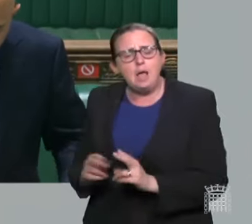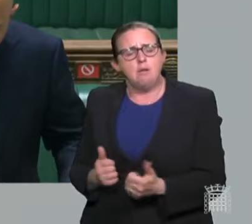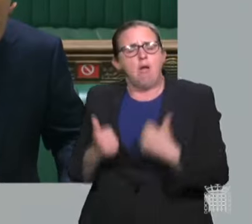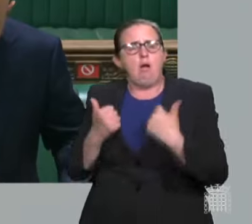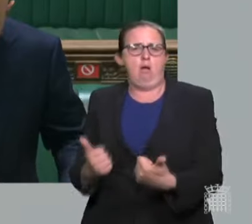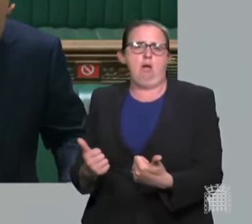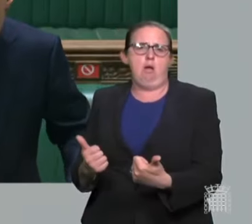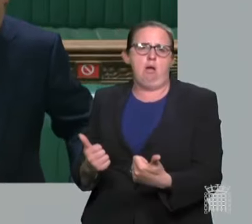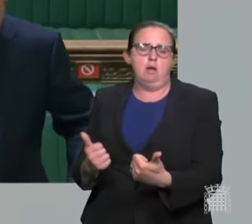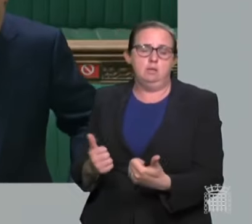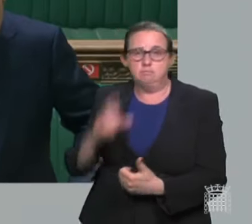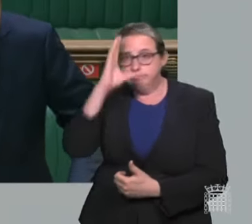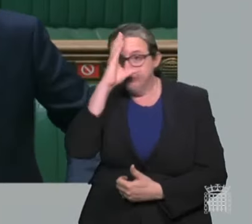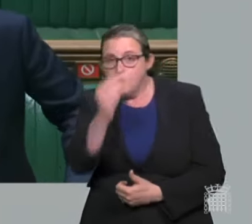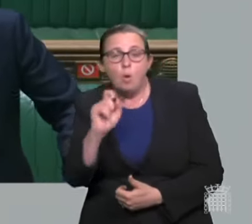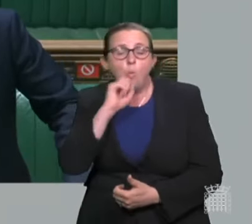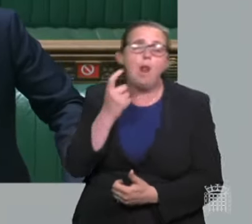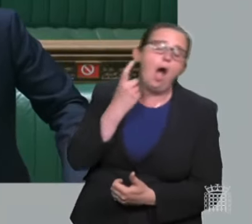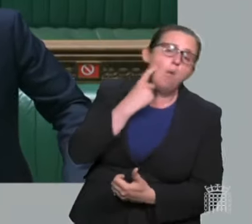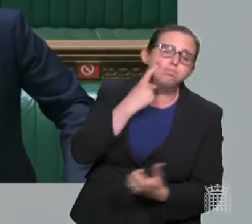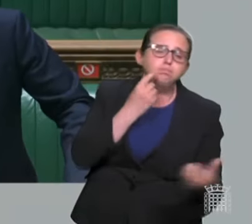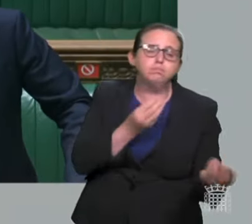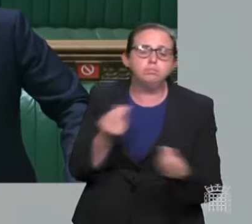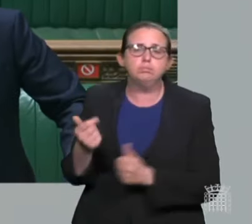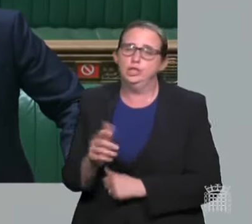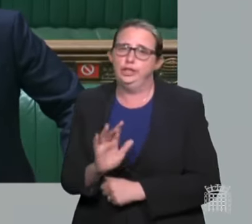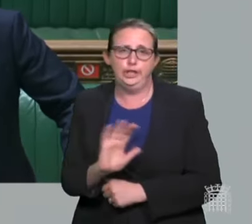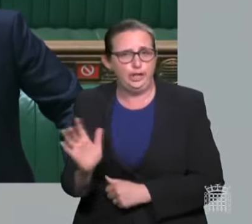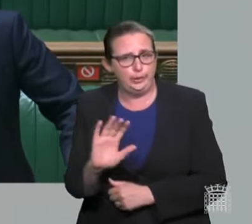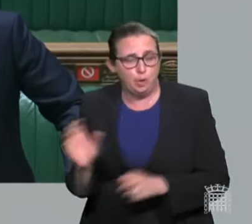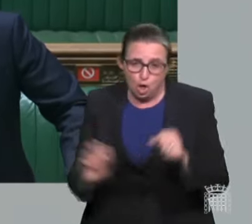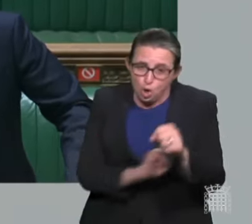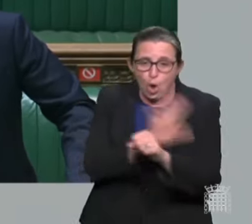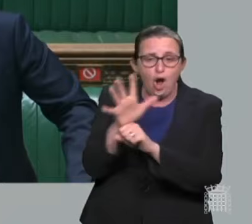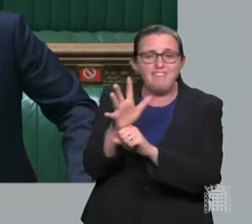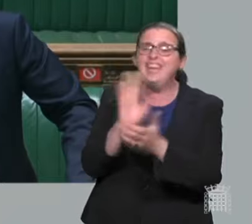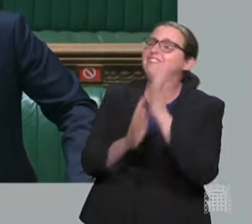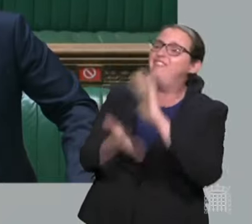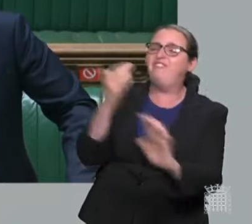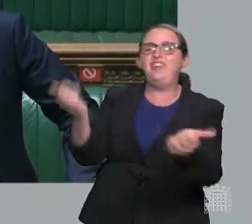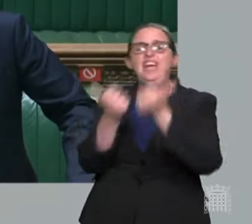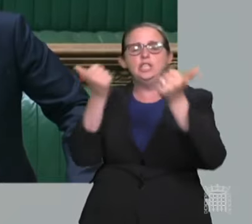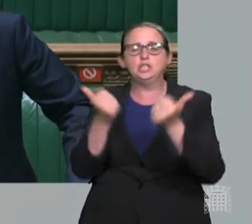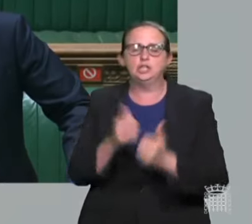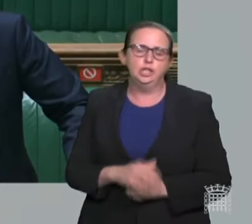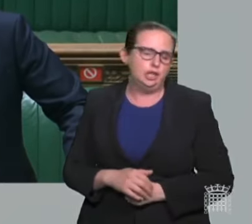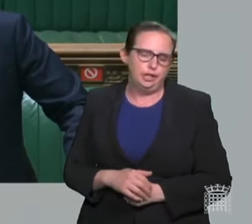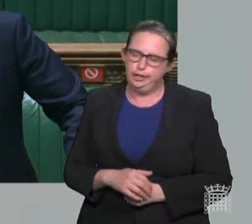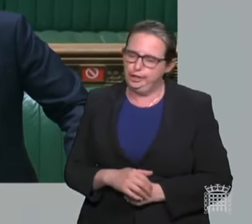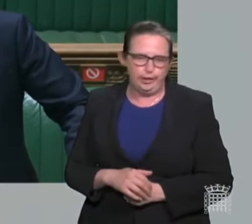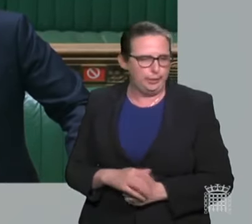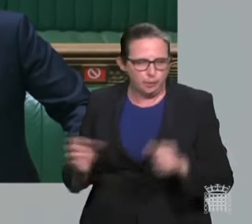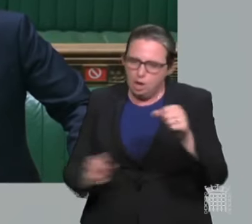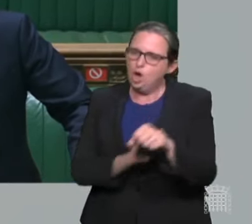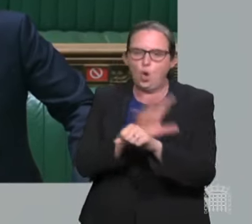that this is going to be easy, Mr Speaker. Of course, the pandemic is not over. The virus is still with us.